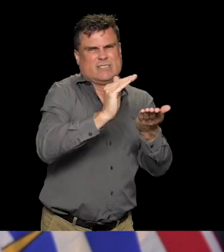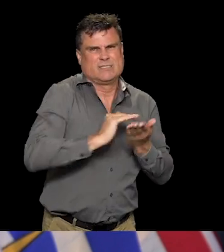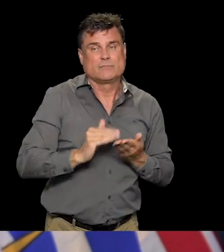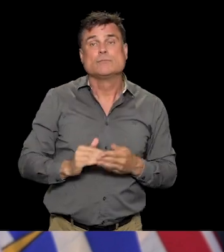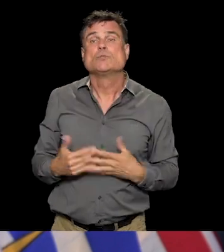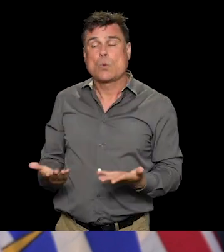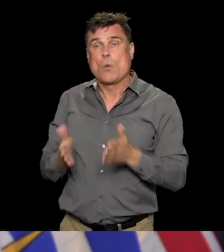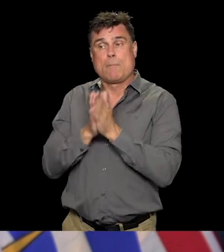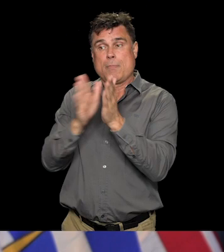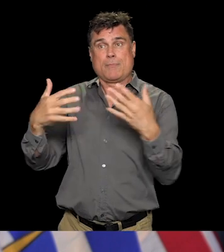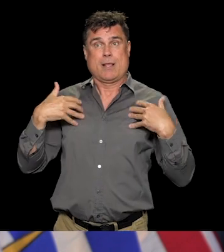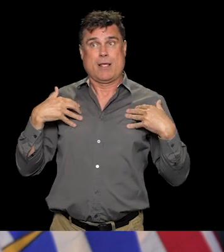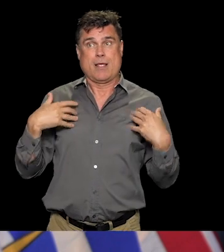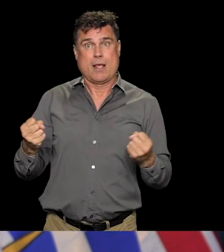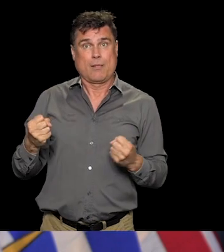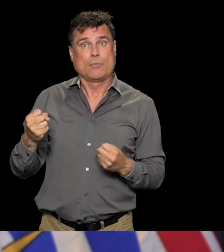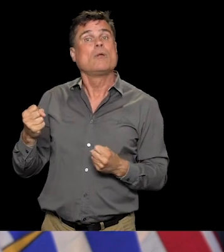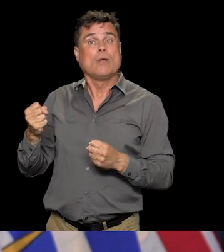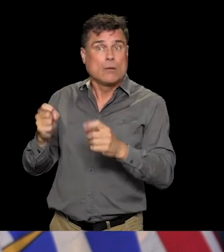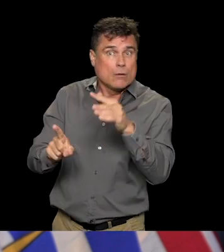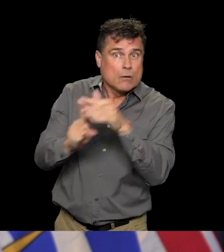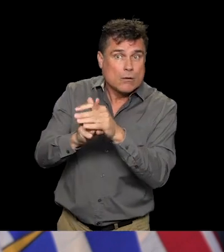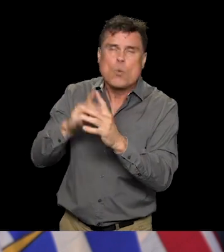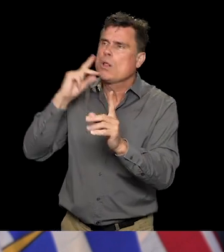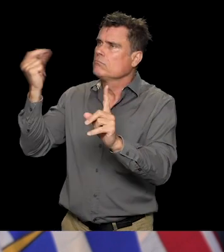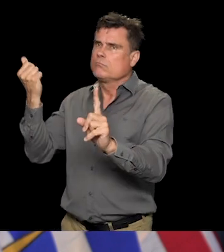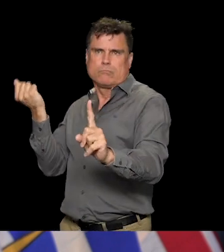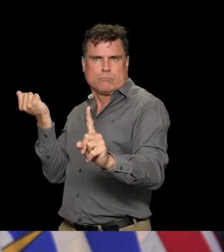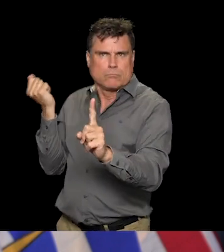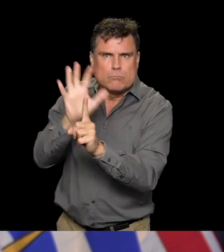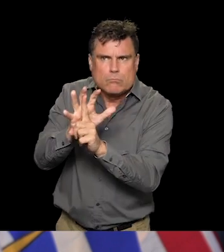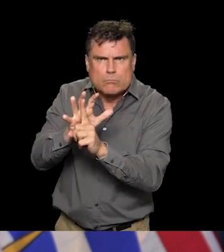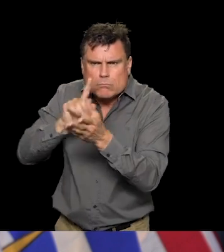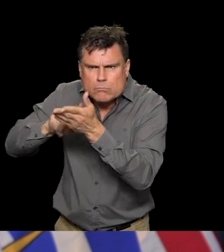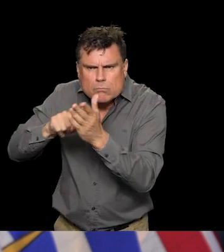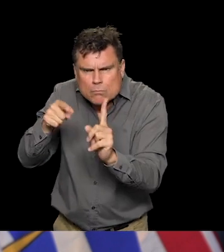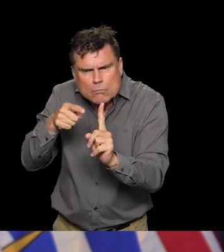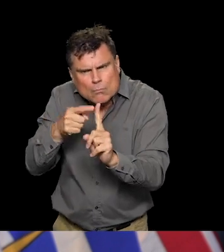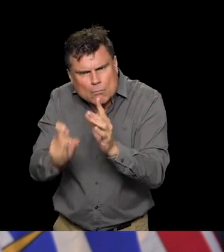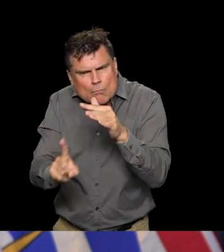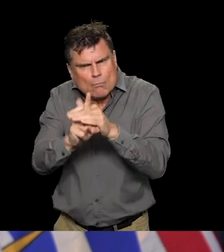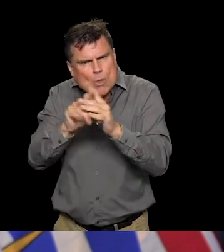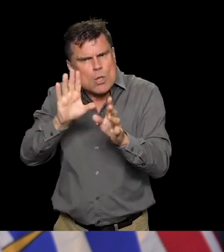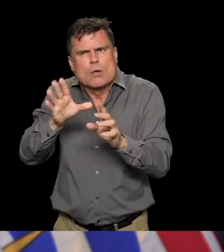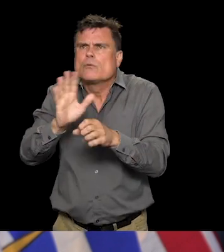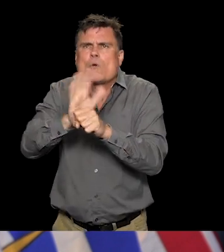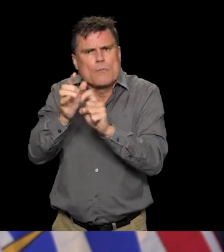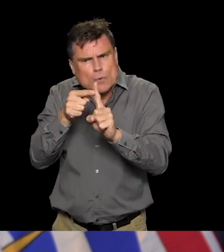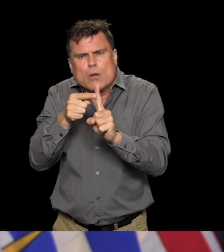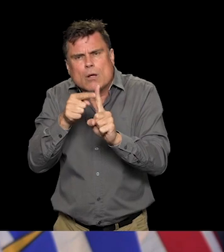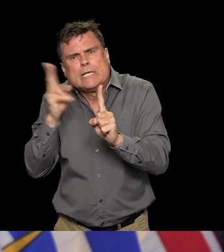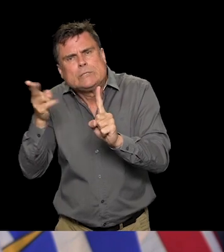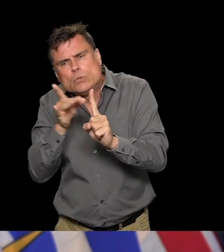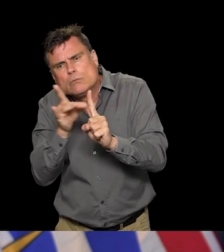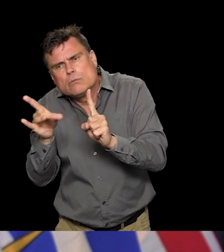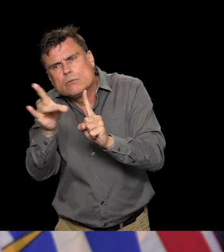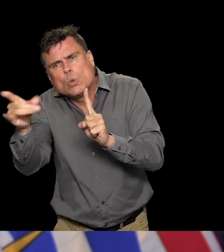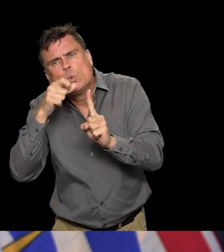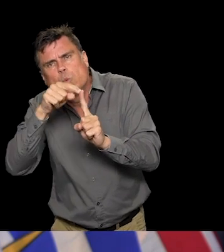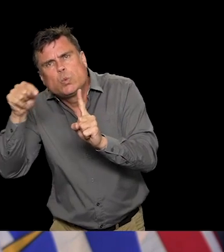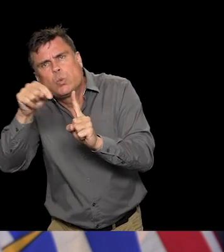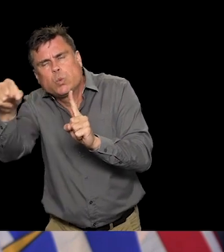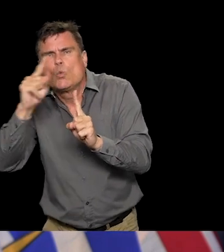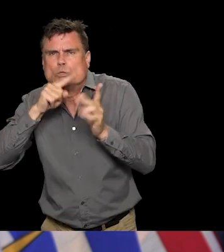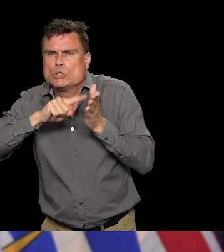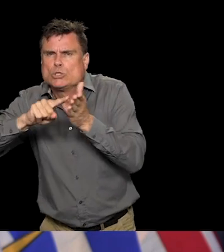resources to stop outbreaks from expanding rapidly. And we need to modify the measures we are all following as we need